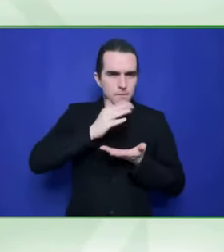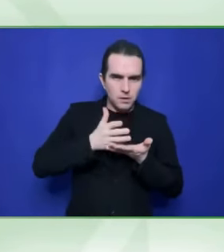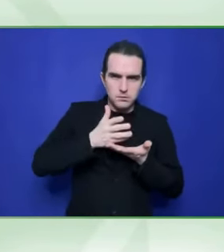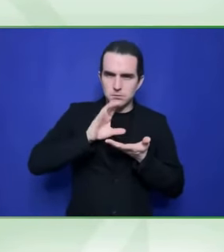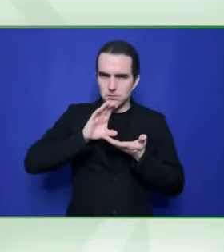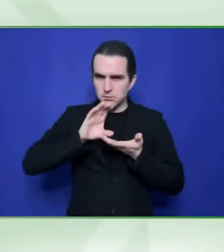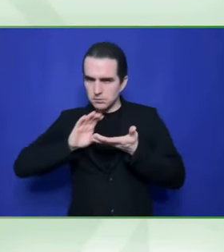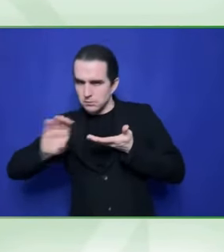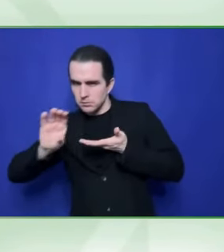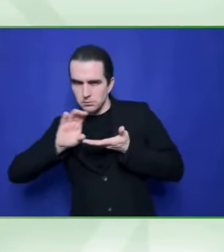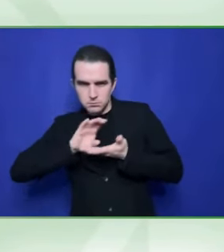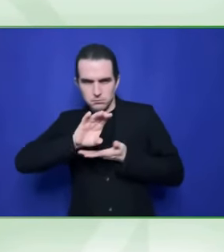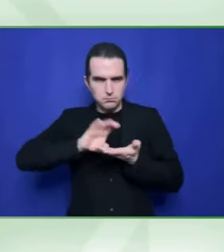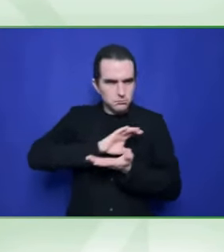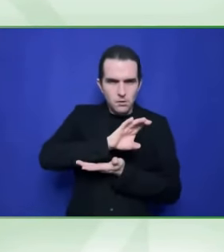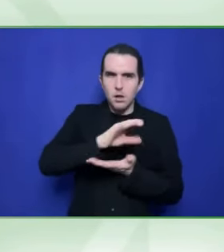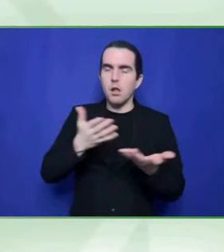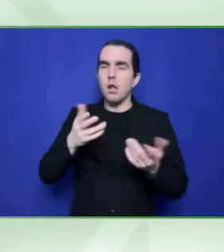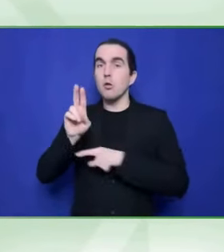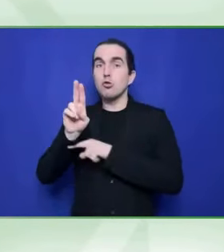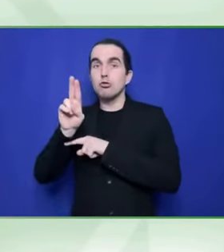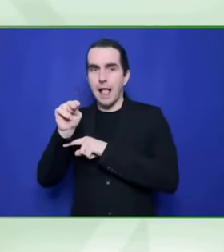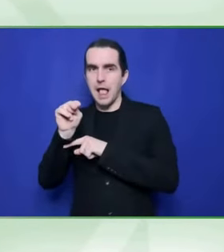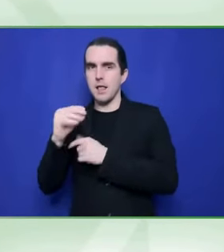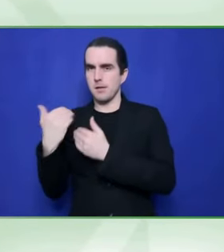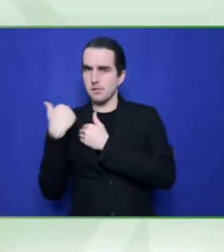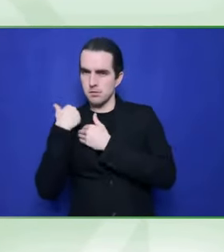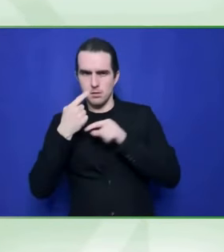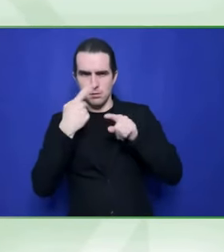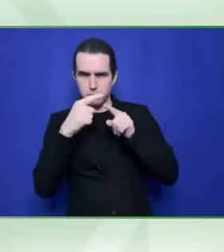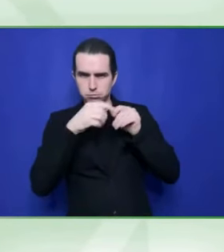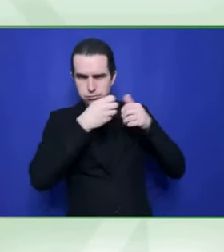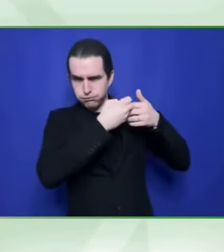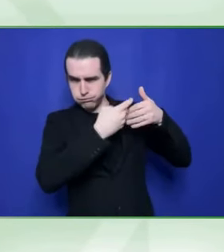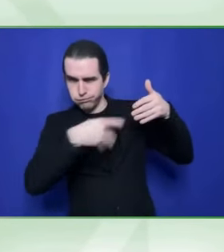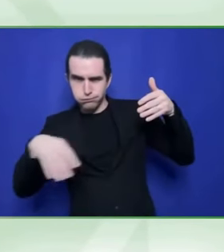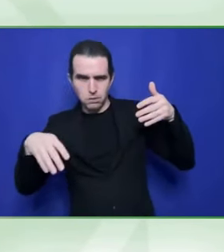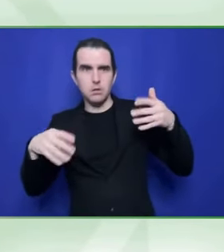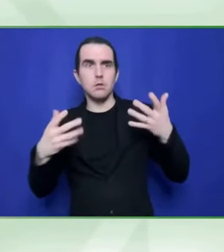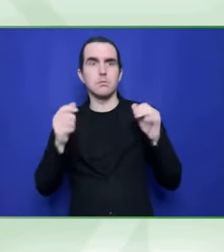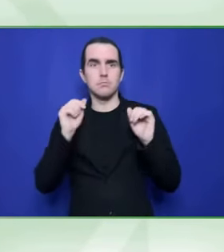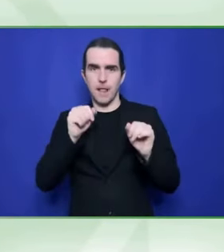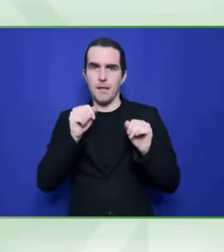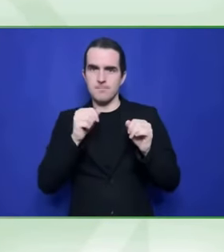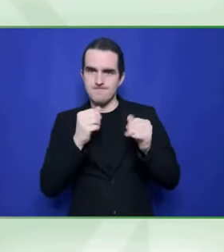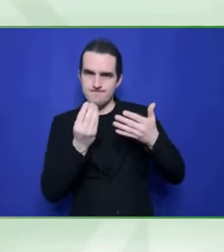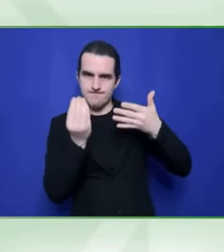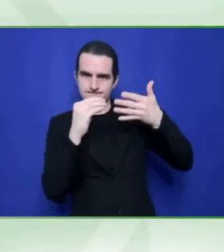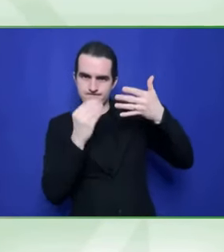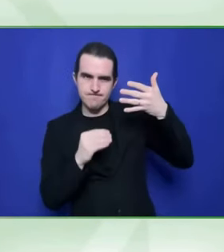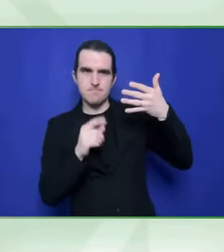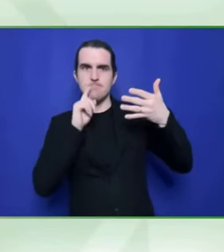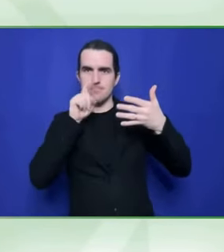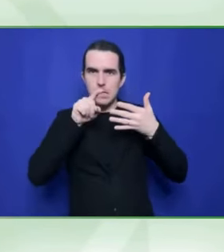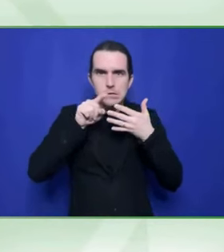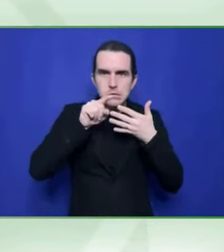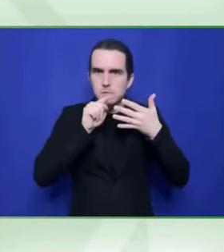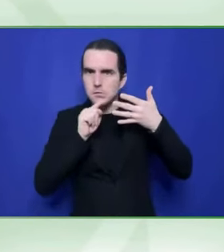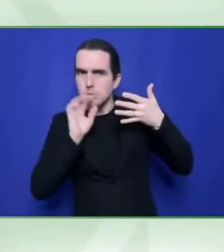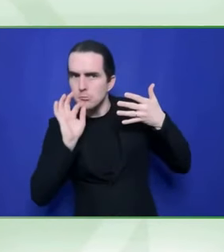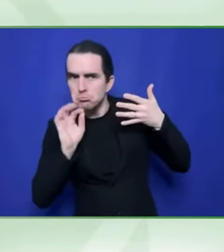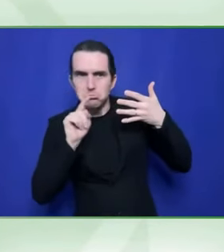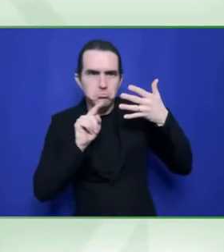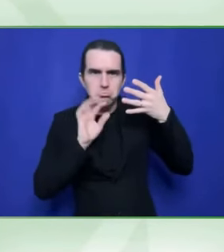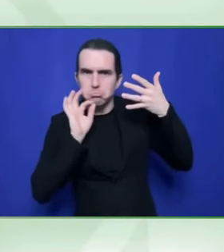inclusion and show it. Um, and I know, for example, we need it. We're doing busy doing accessible transport systems,